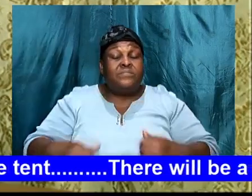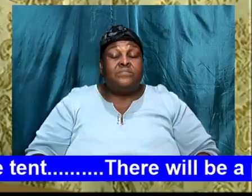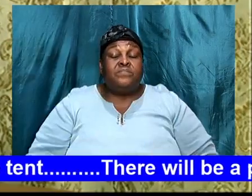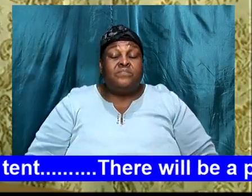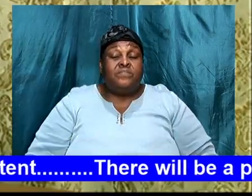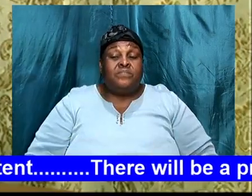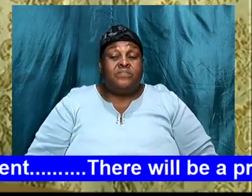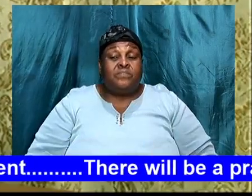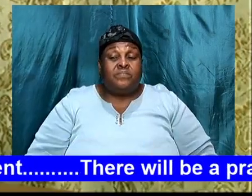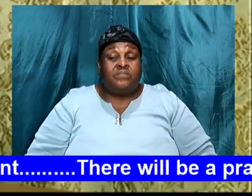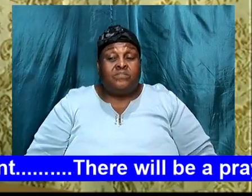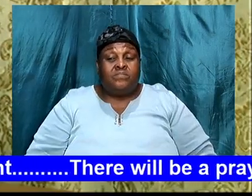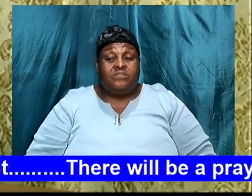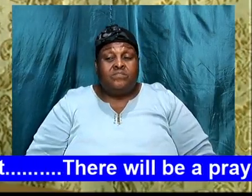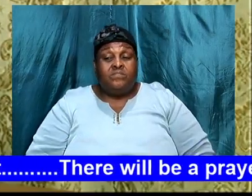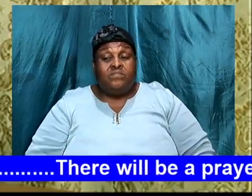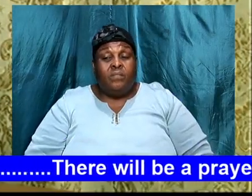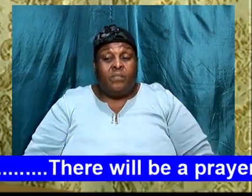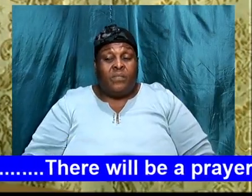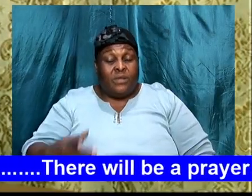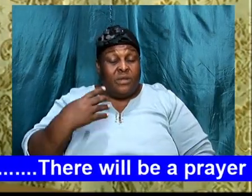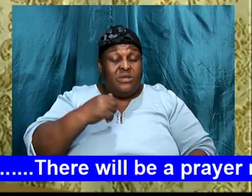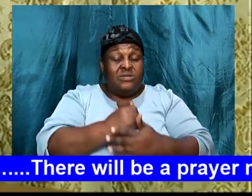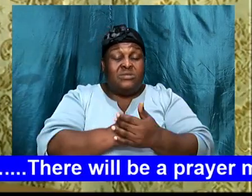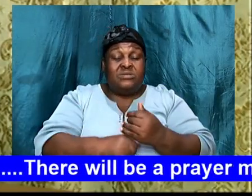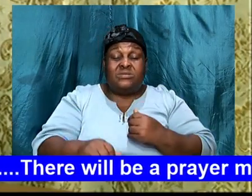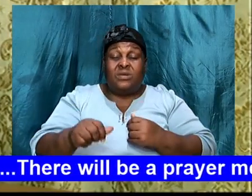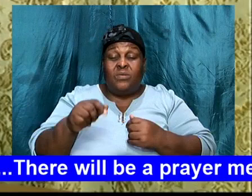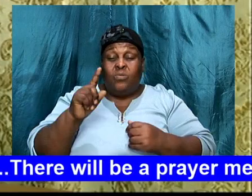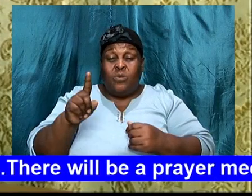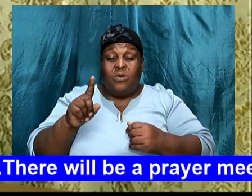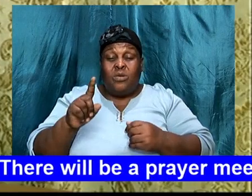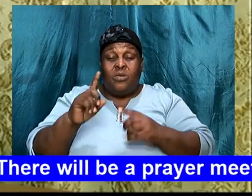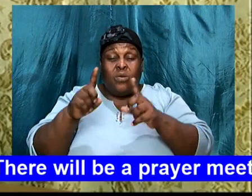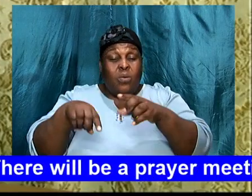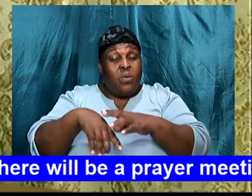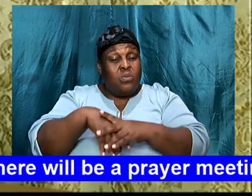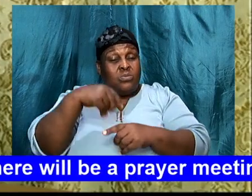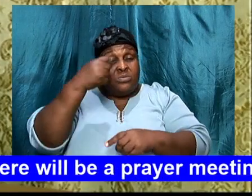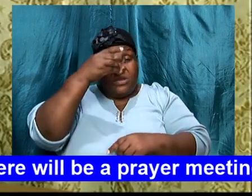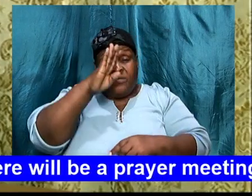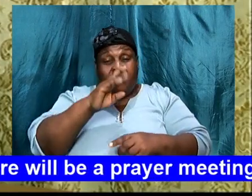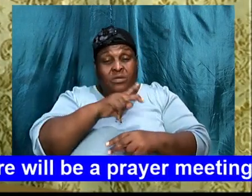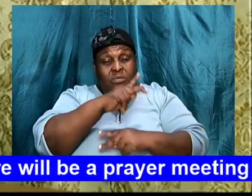someone stepped, outside, of God's, perfect will,